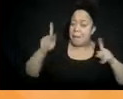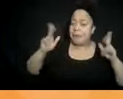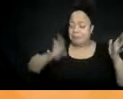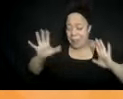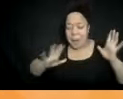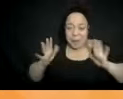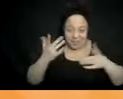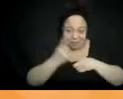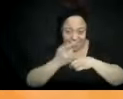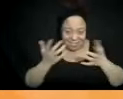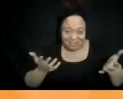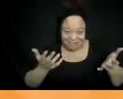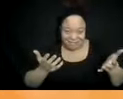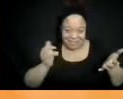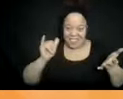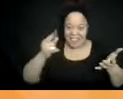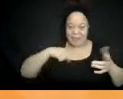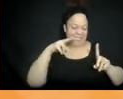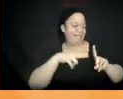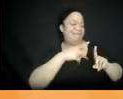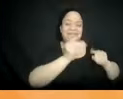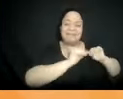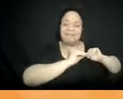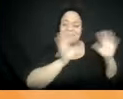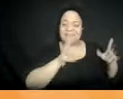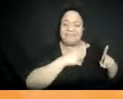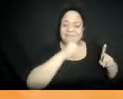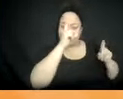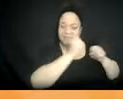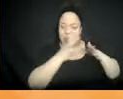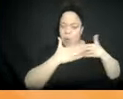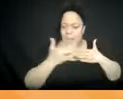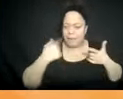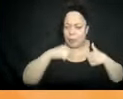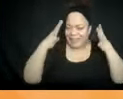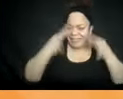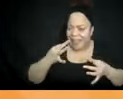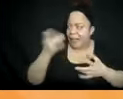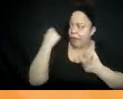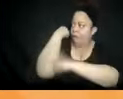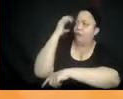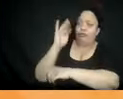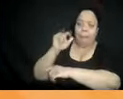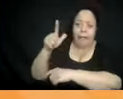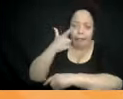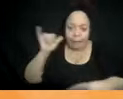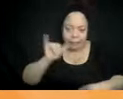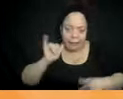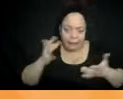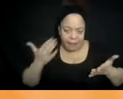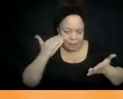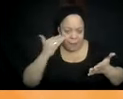decided criminal looks like, you know. We understand the criminal. We criminalization of youth to be not only